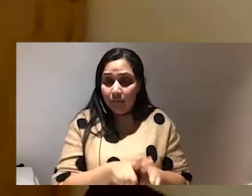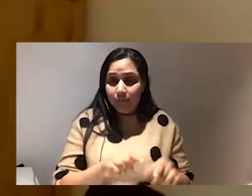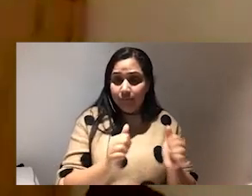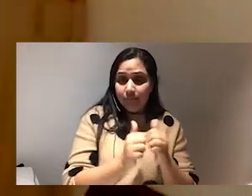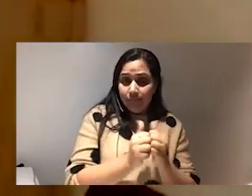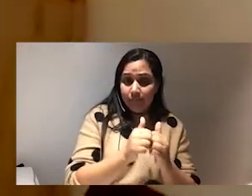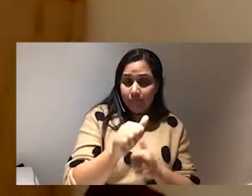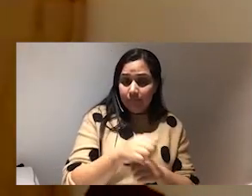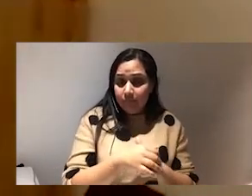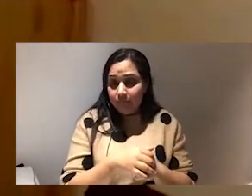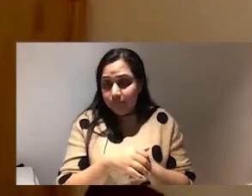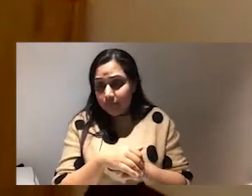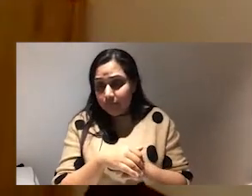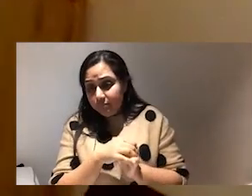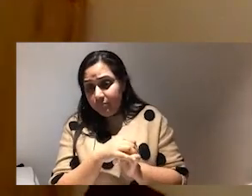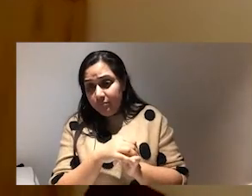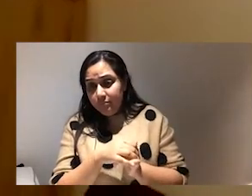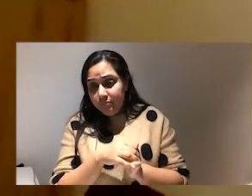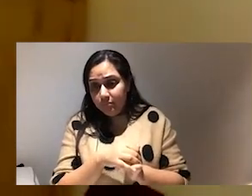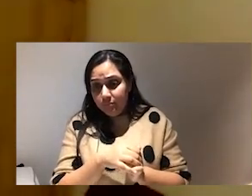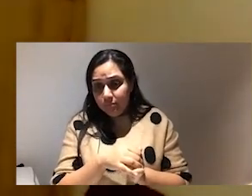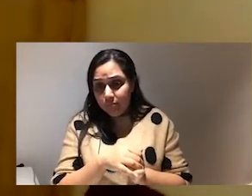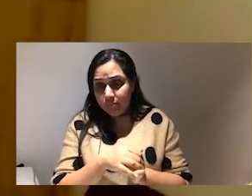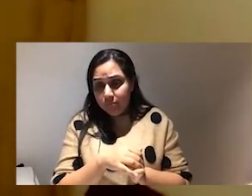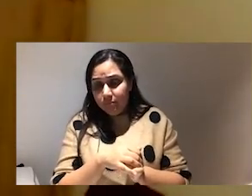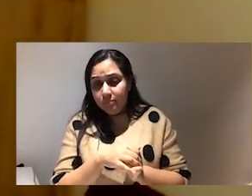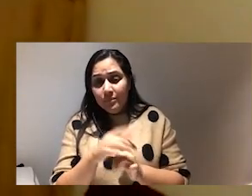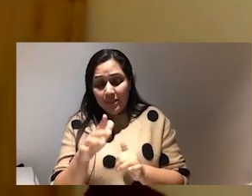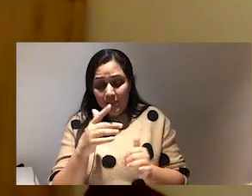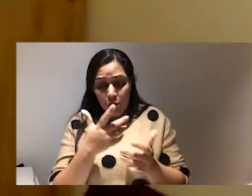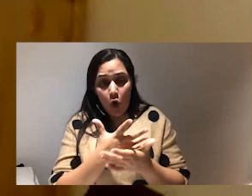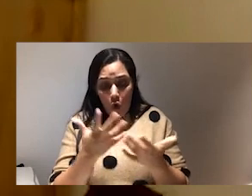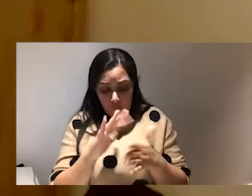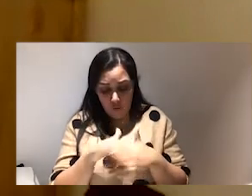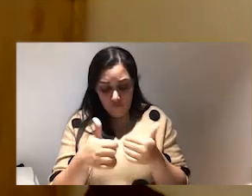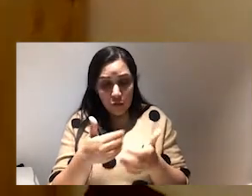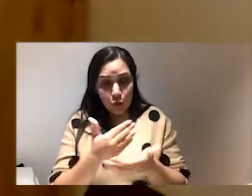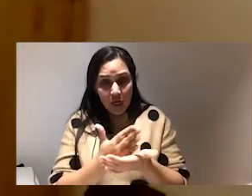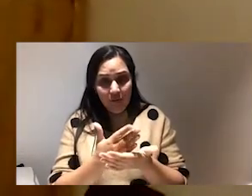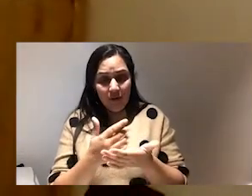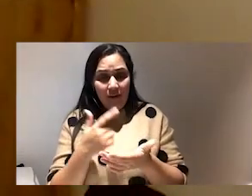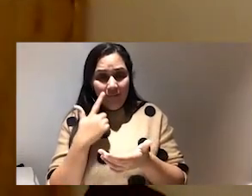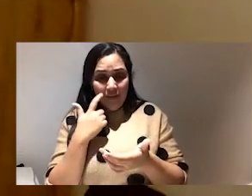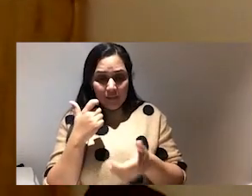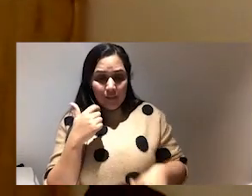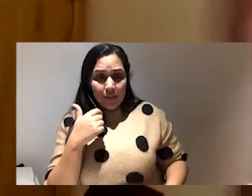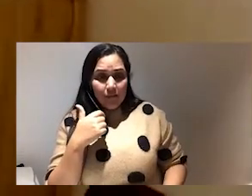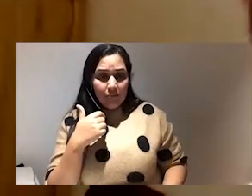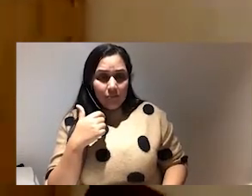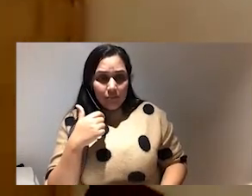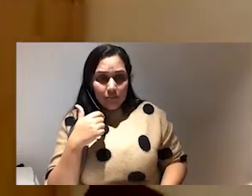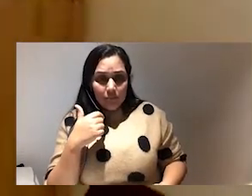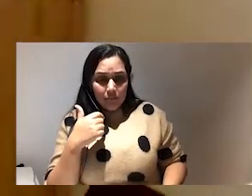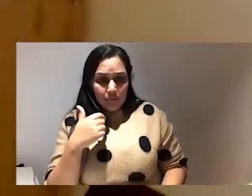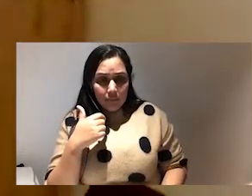yeah there is there is there is a lot of oversharing i mean i i i find it really quite bizarre and i'm glad that i've kind of